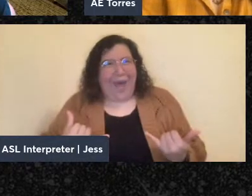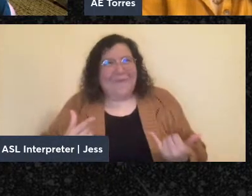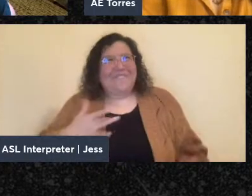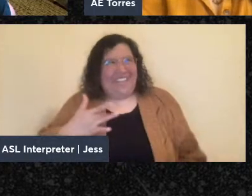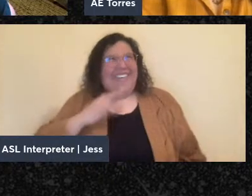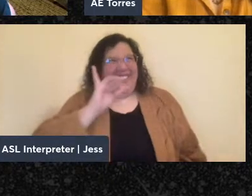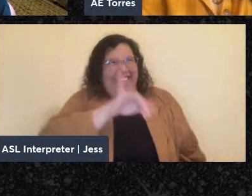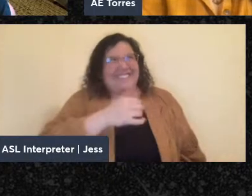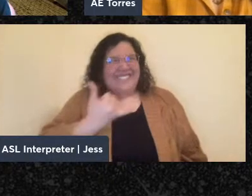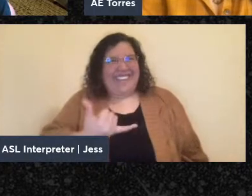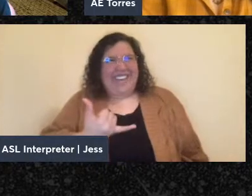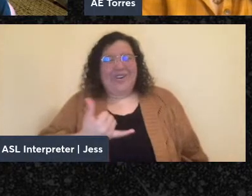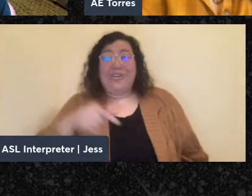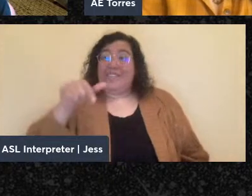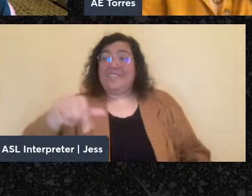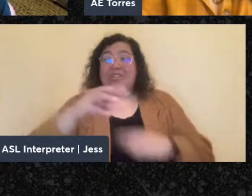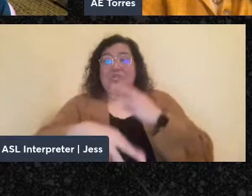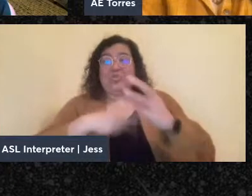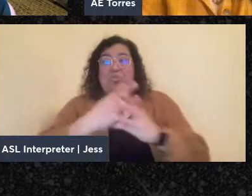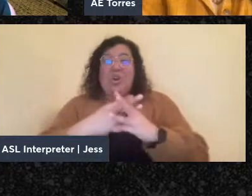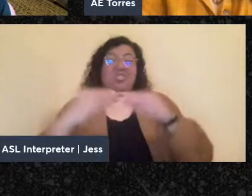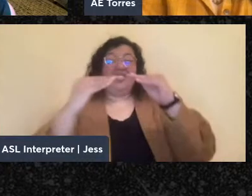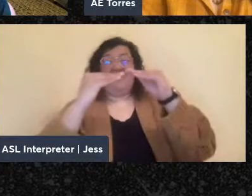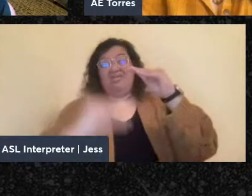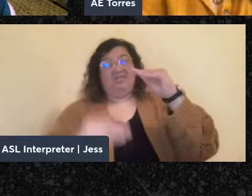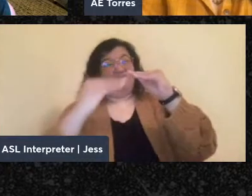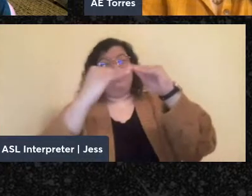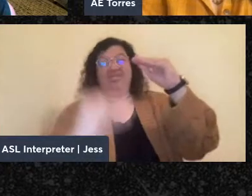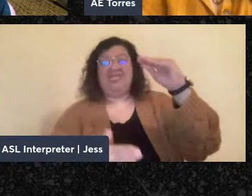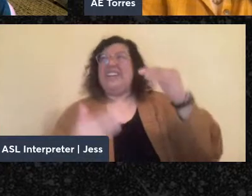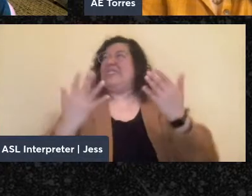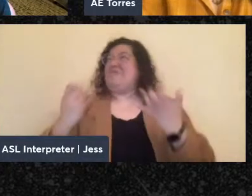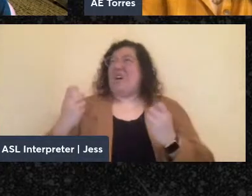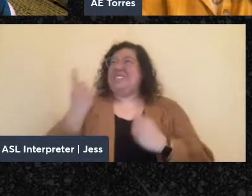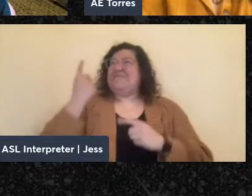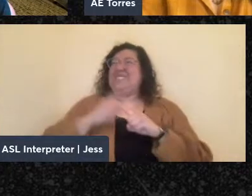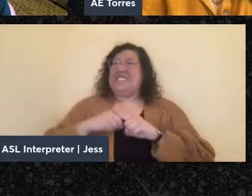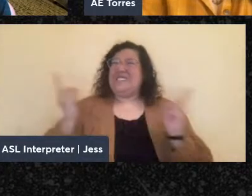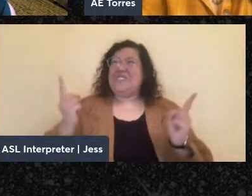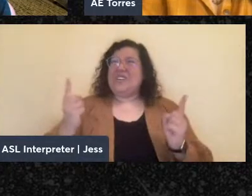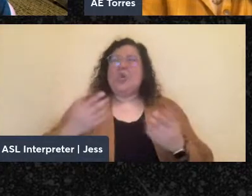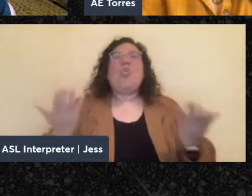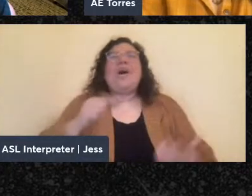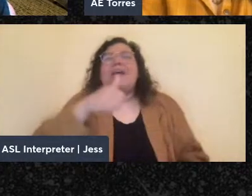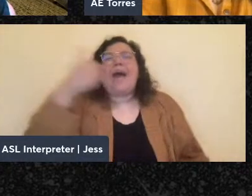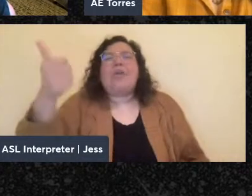world of inequality and the desire for something else? What else do you find resonant now?